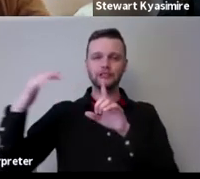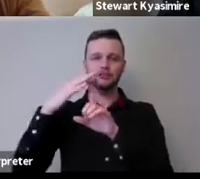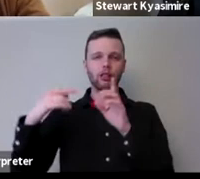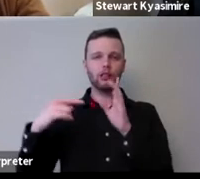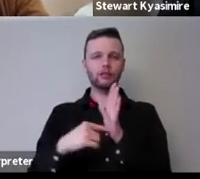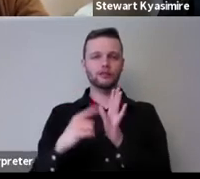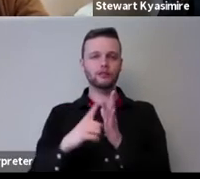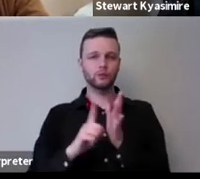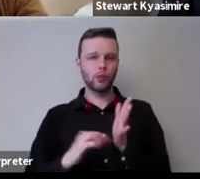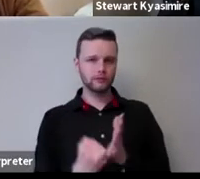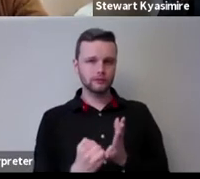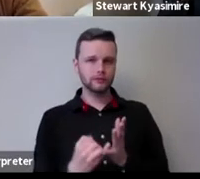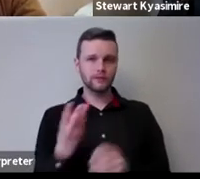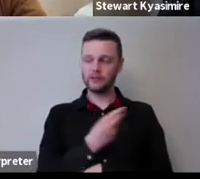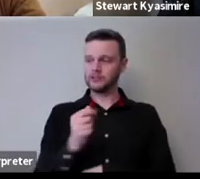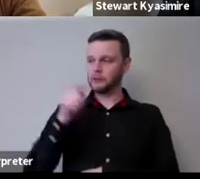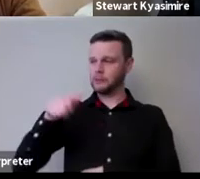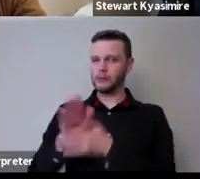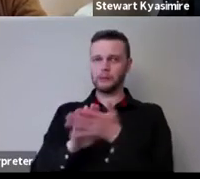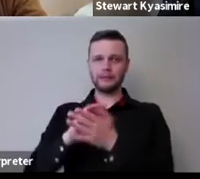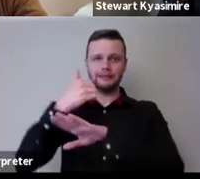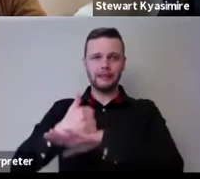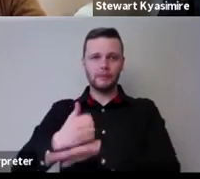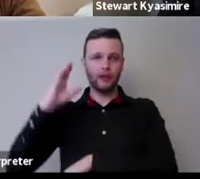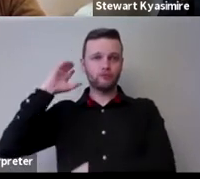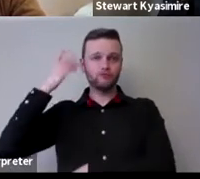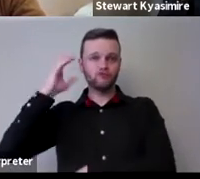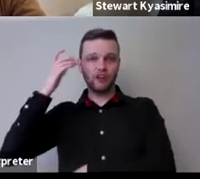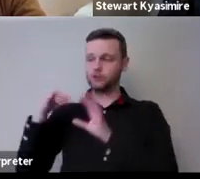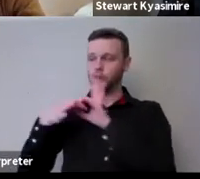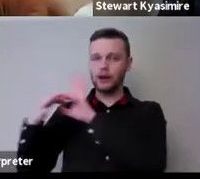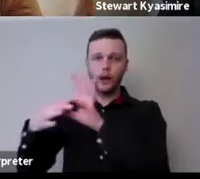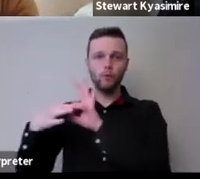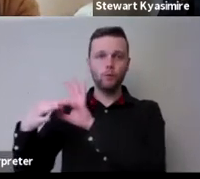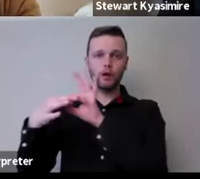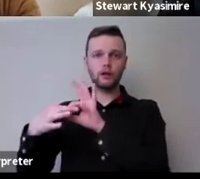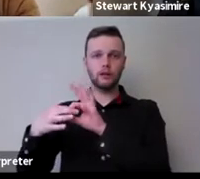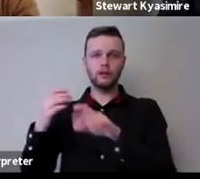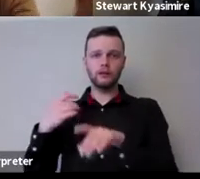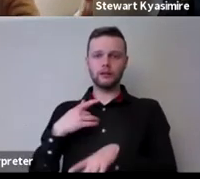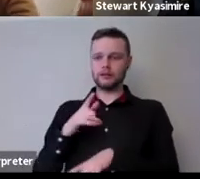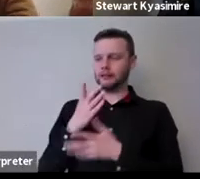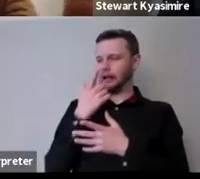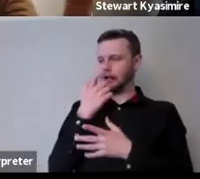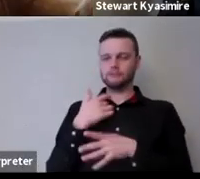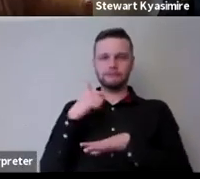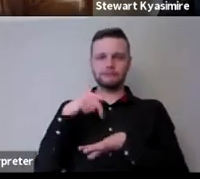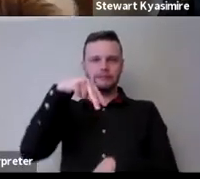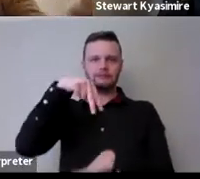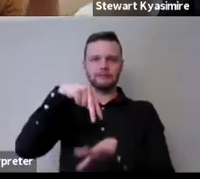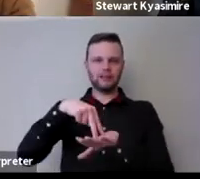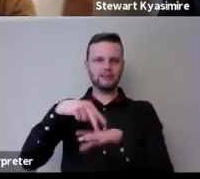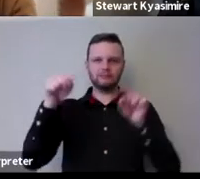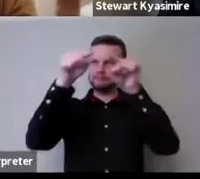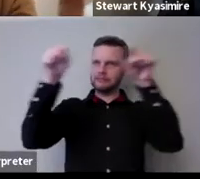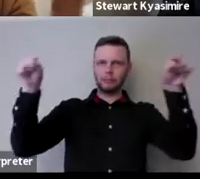some people that means setting up a radio network a local radio network to be able to stand in a courtyard in a I don't know